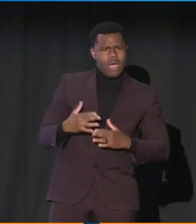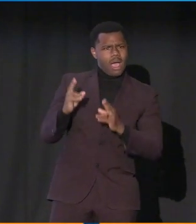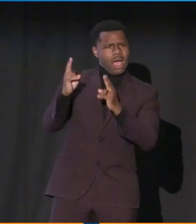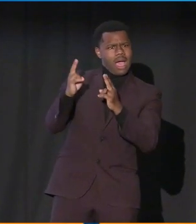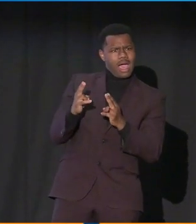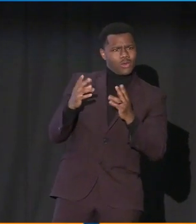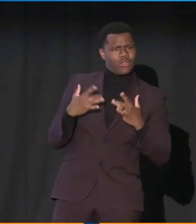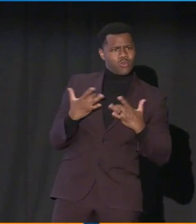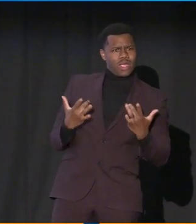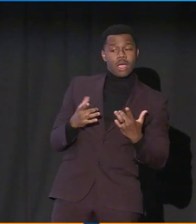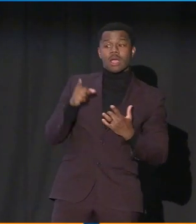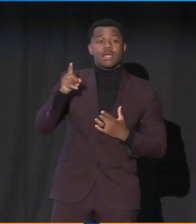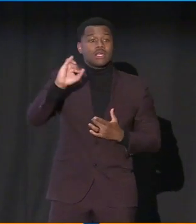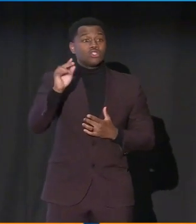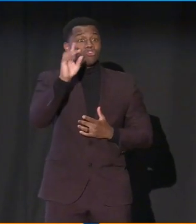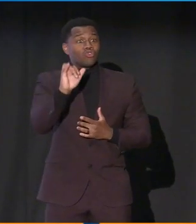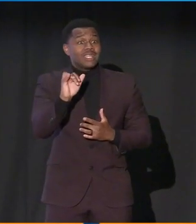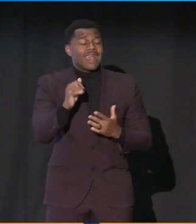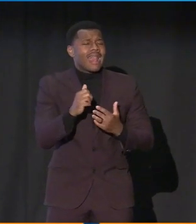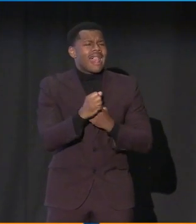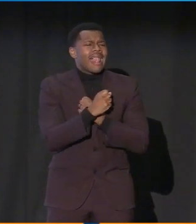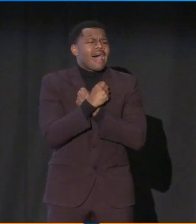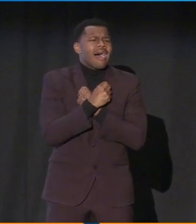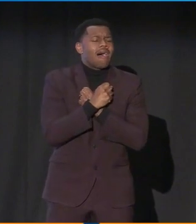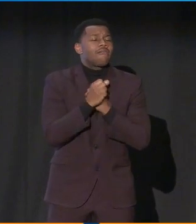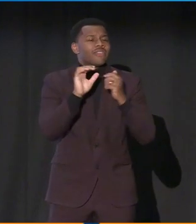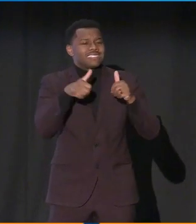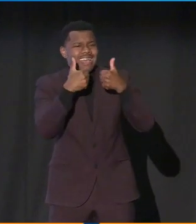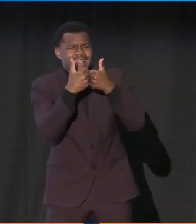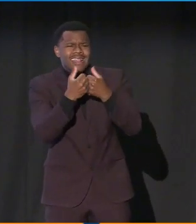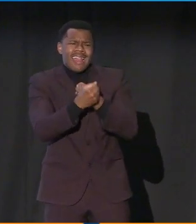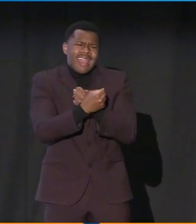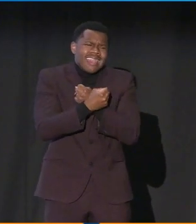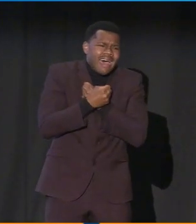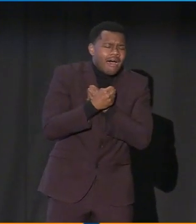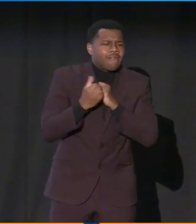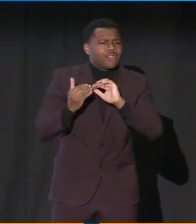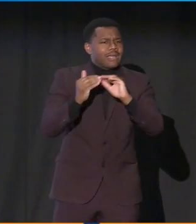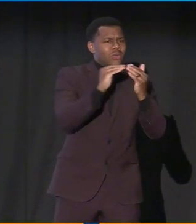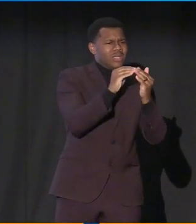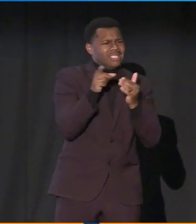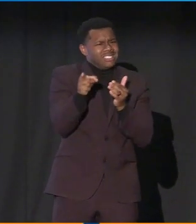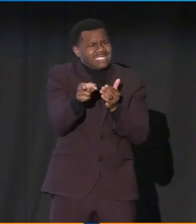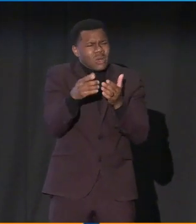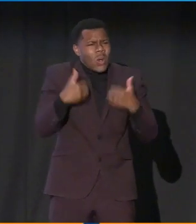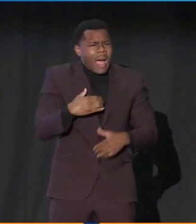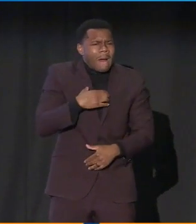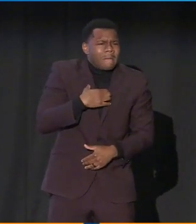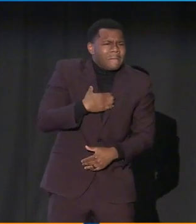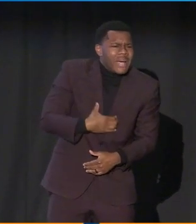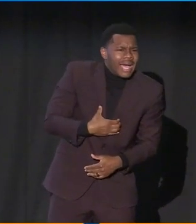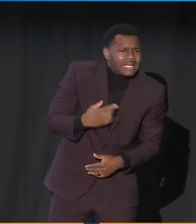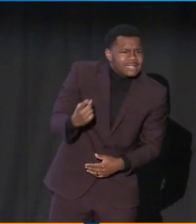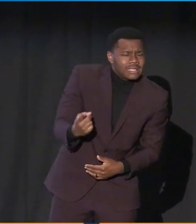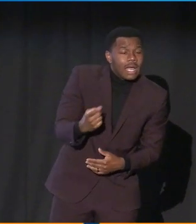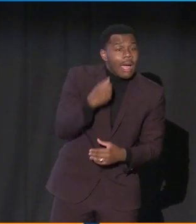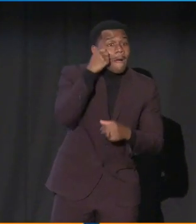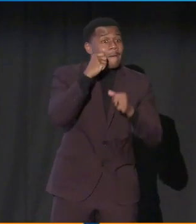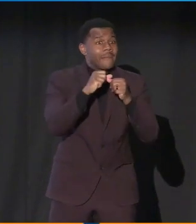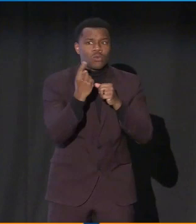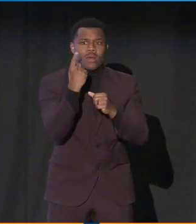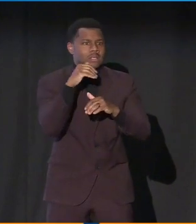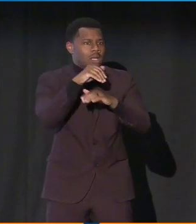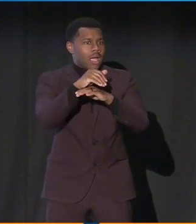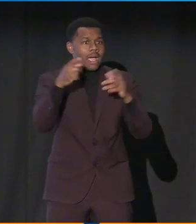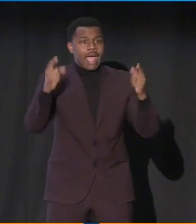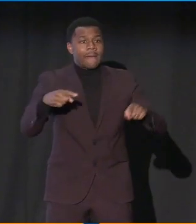what, Judy loved the challenge and she loved disability community. She had so much passion. I remember one night in the